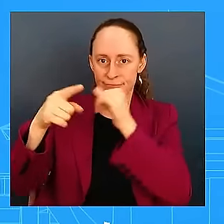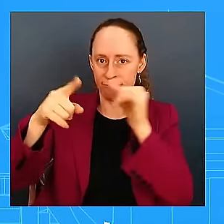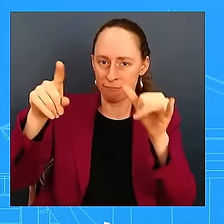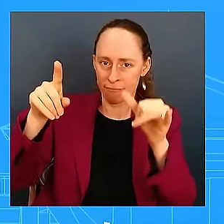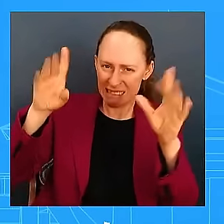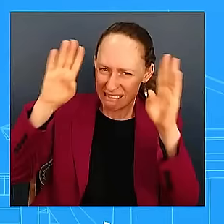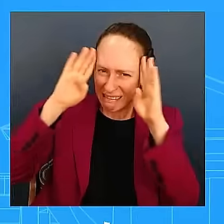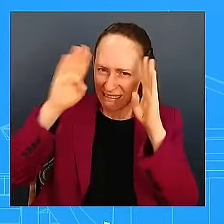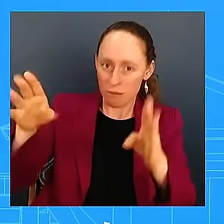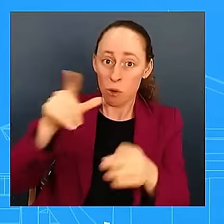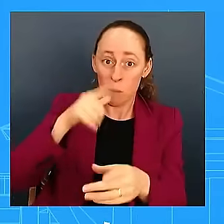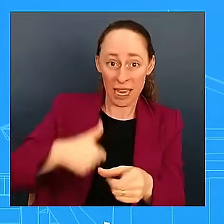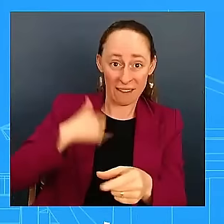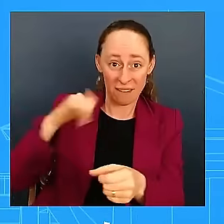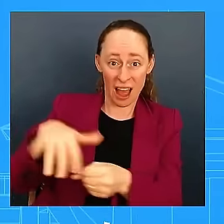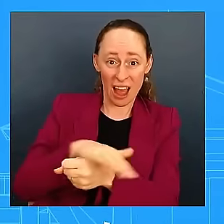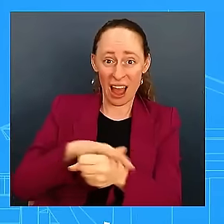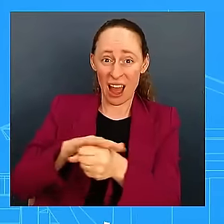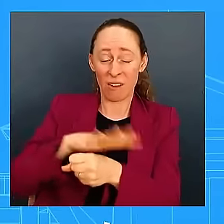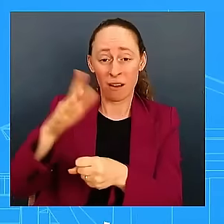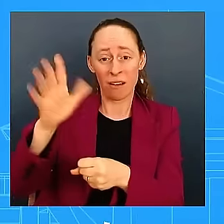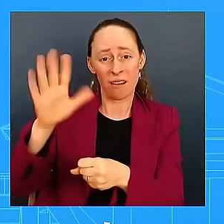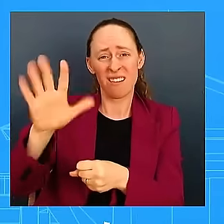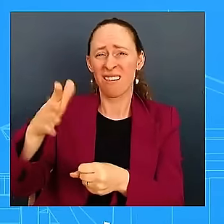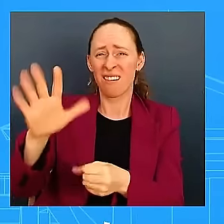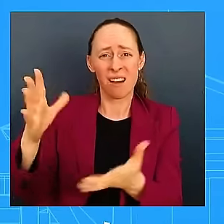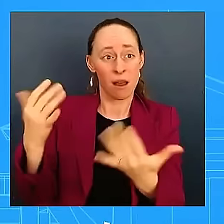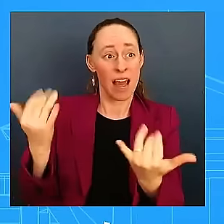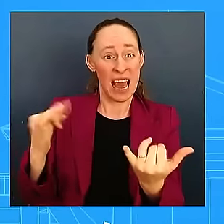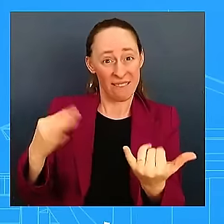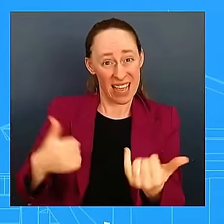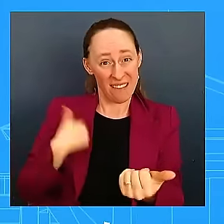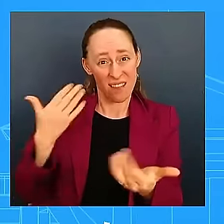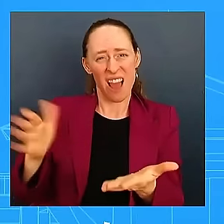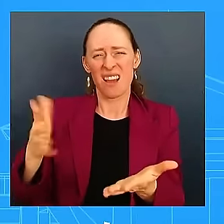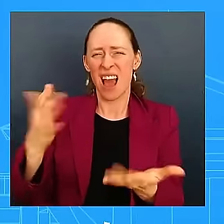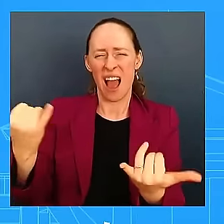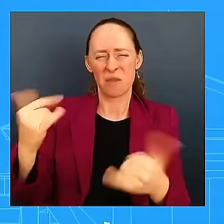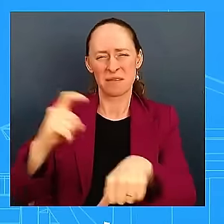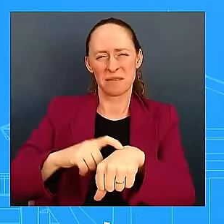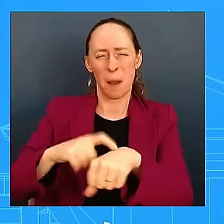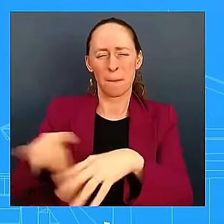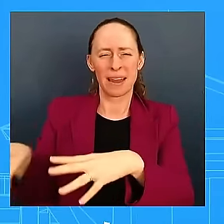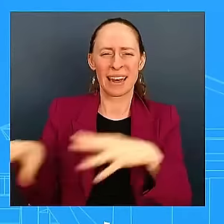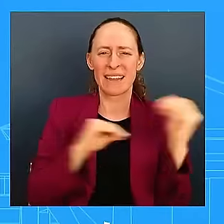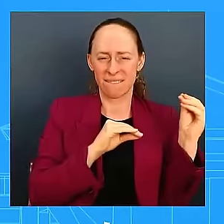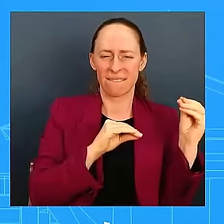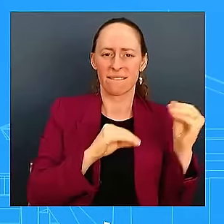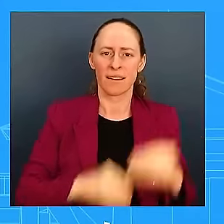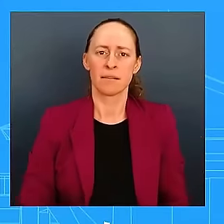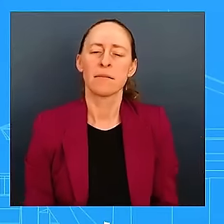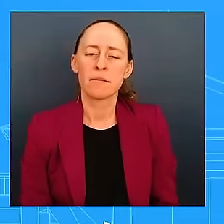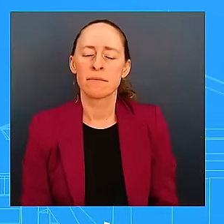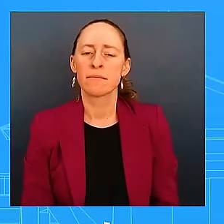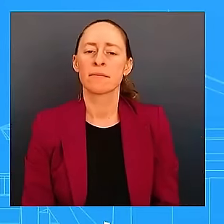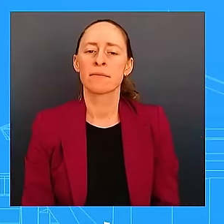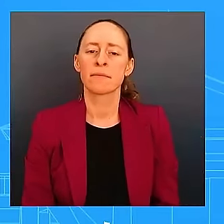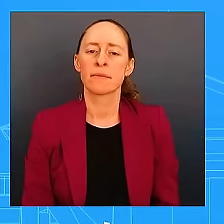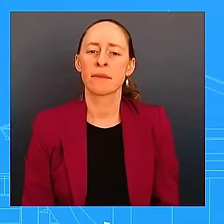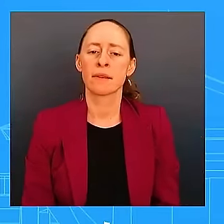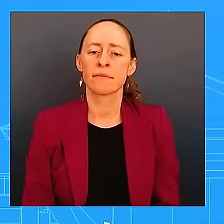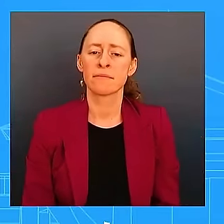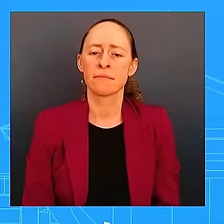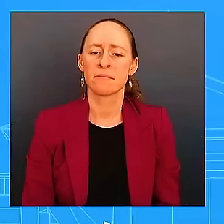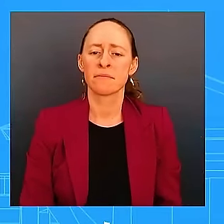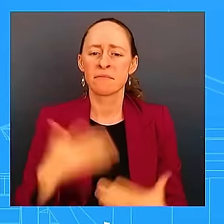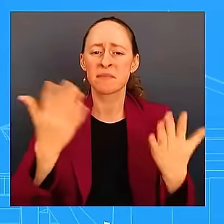now to move out of harm's way. And remember that you may only need to go 10 or 15 miles inland to get